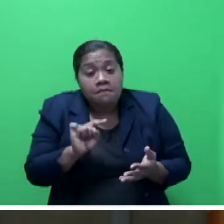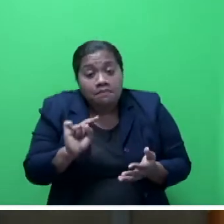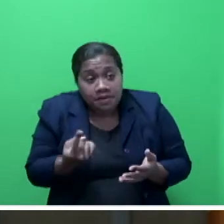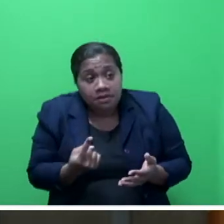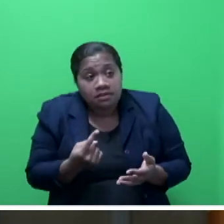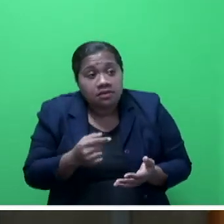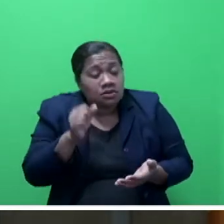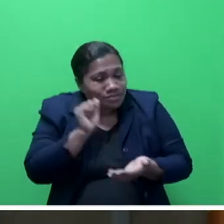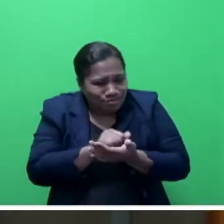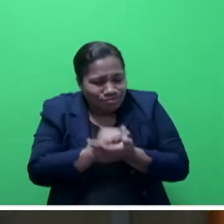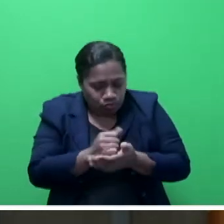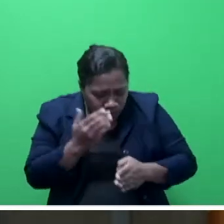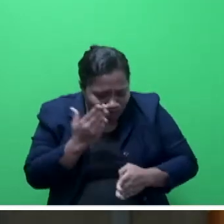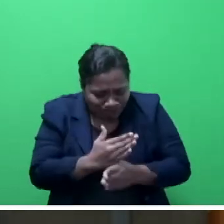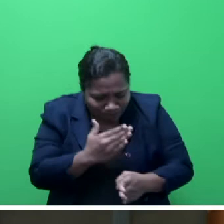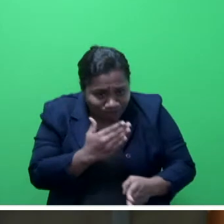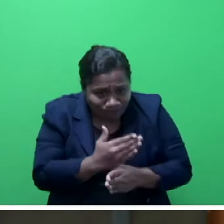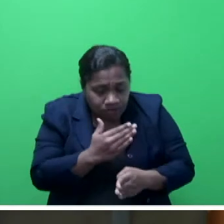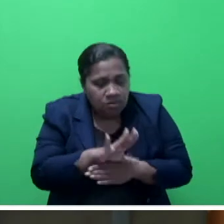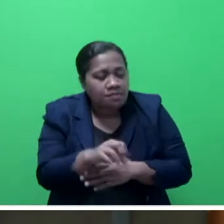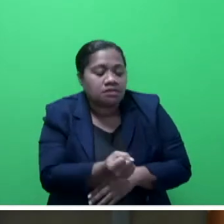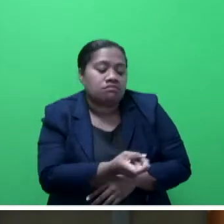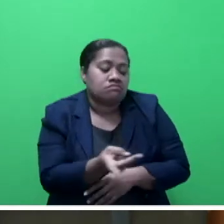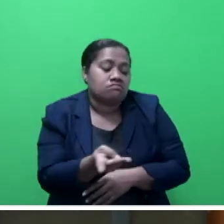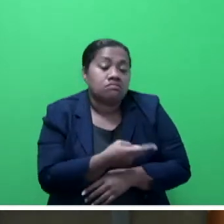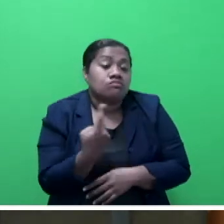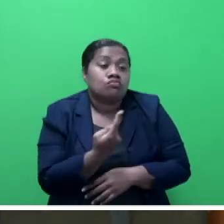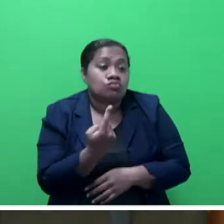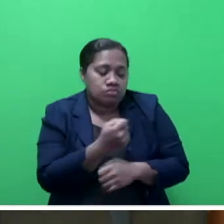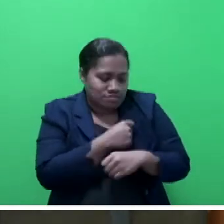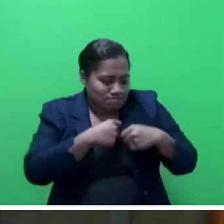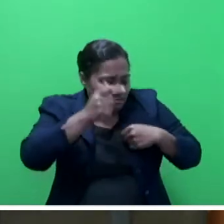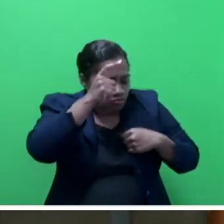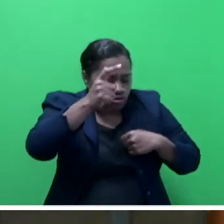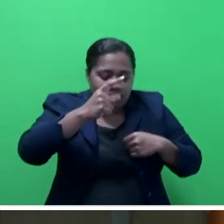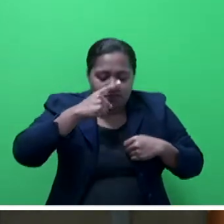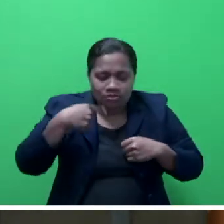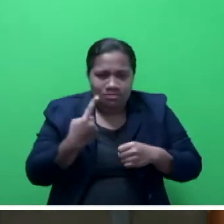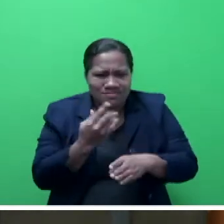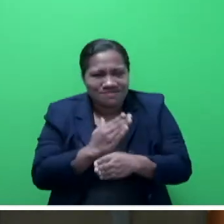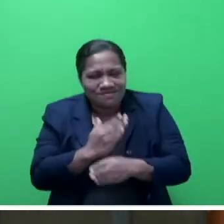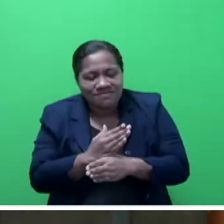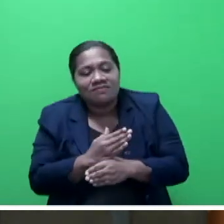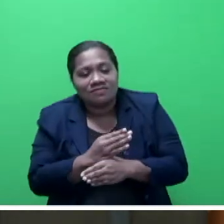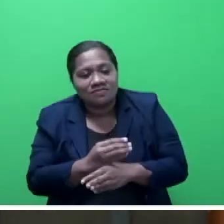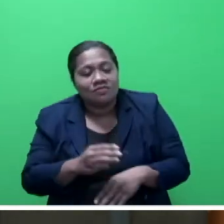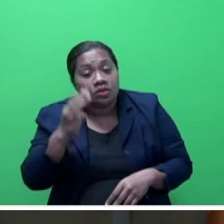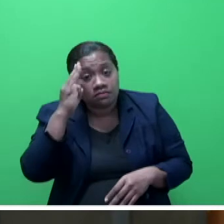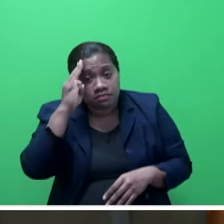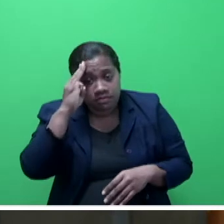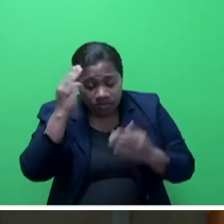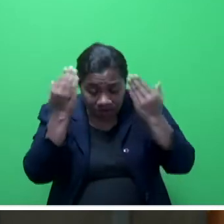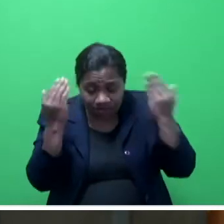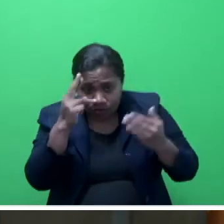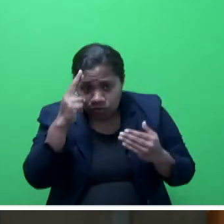must be both our employees and employees. Mr Speaker Say, the master will